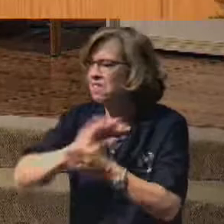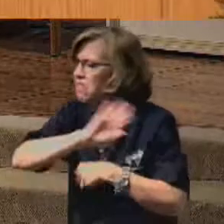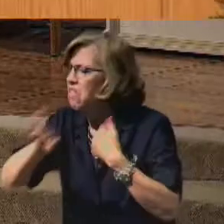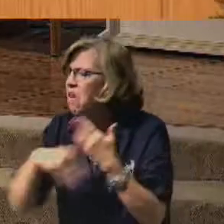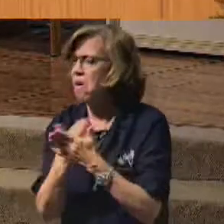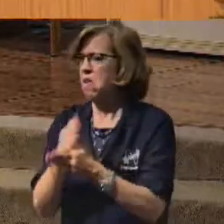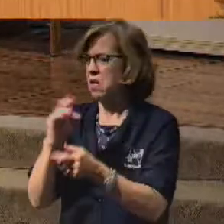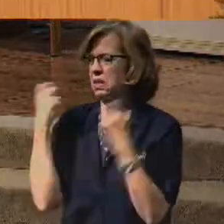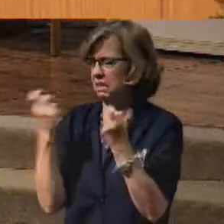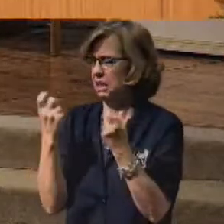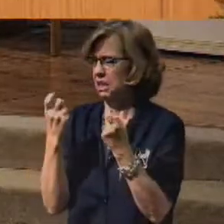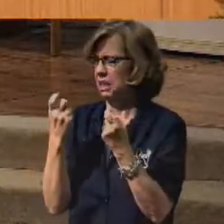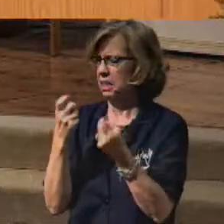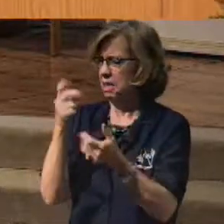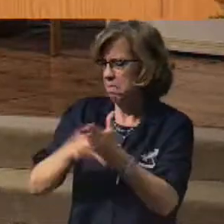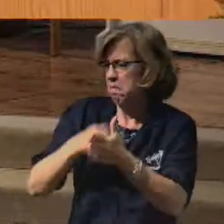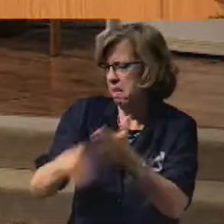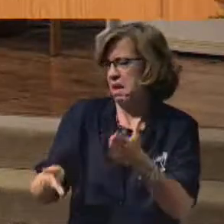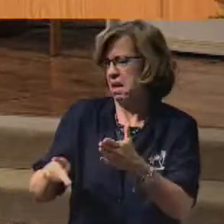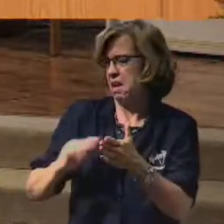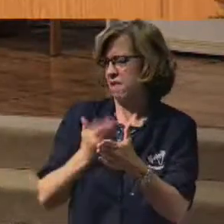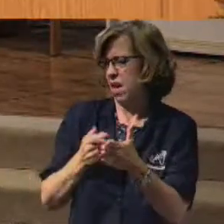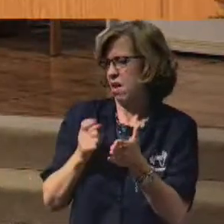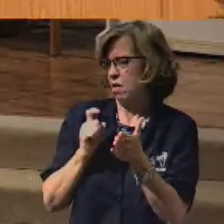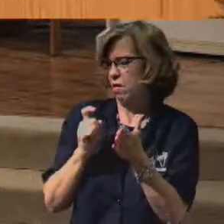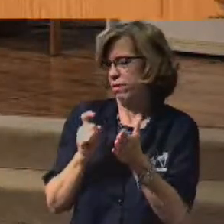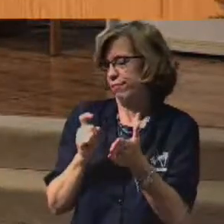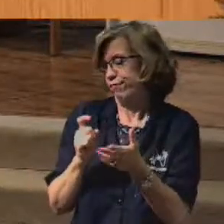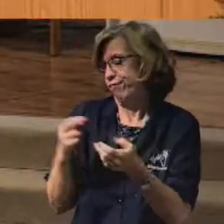pay the penalty that we could never pay.